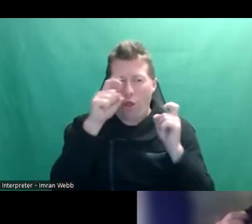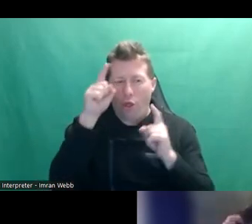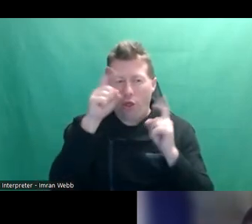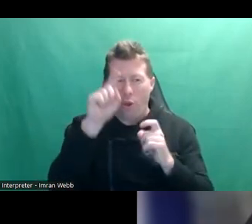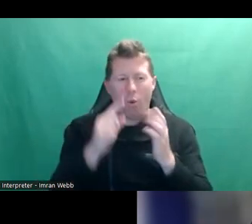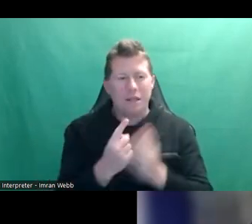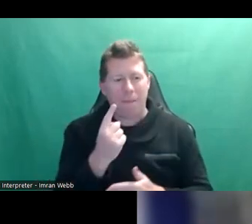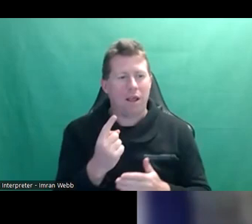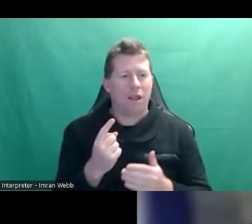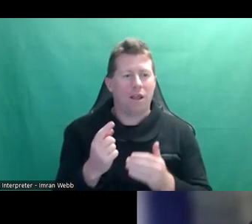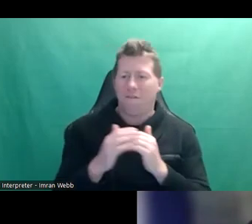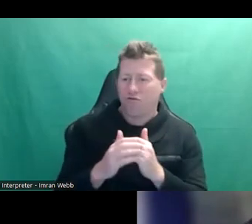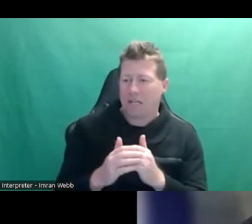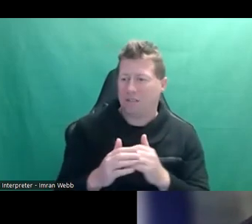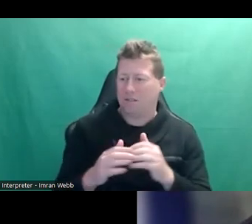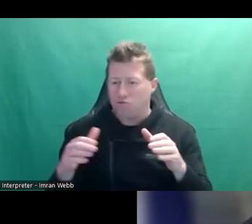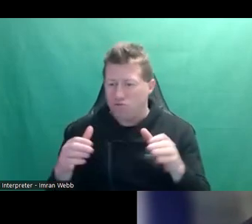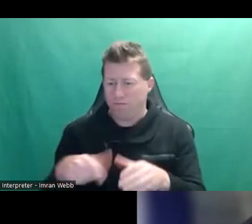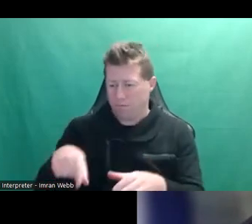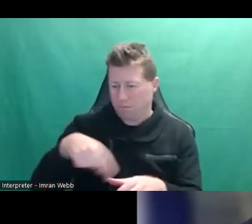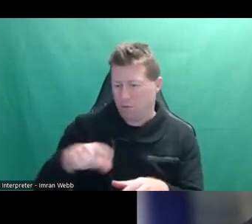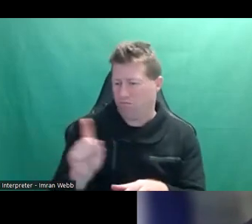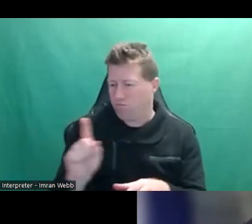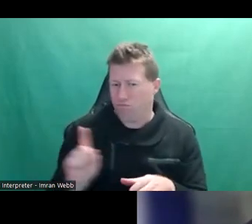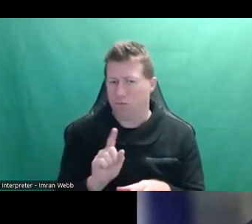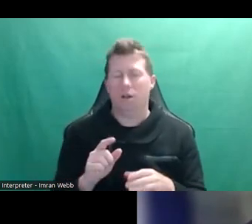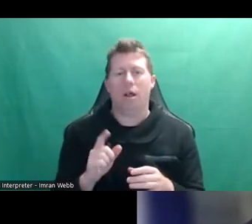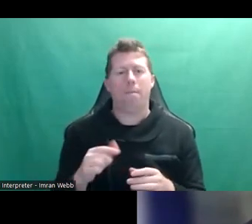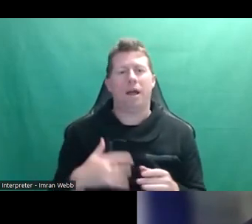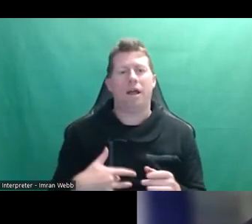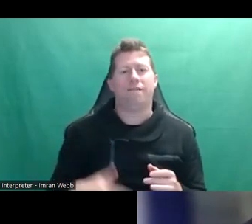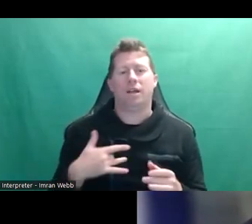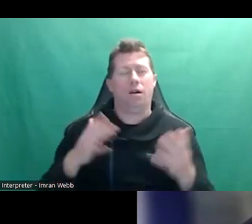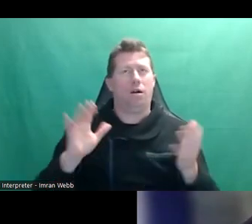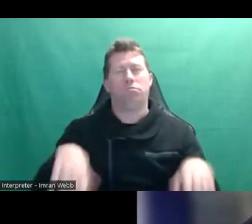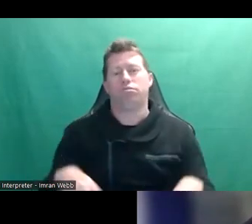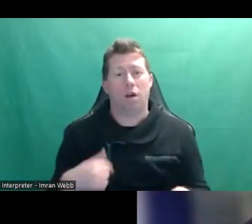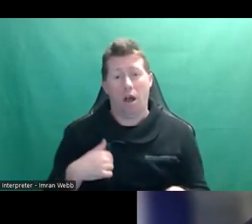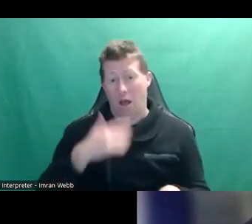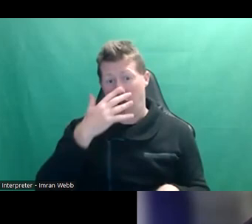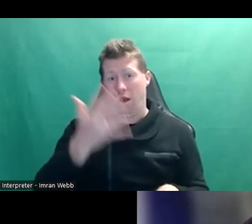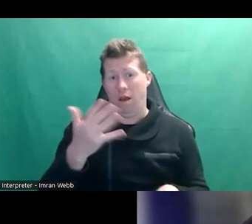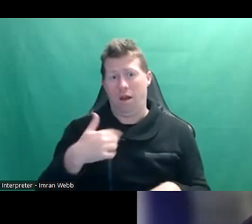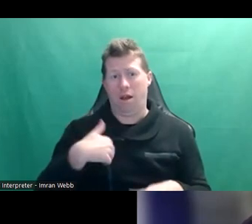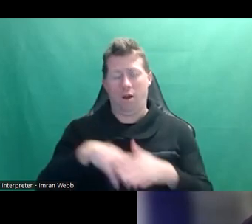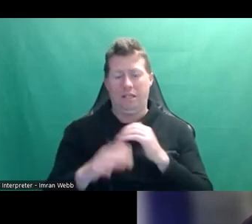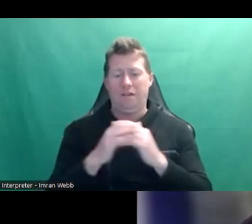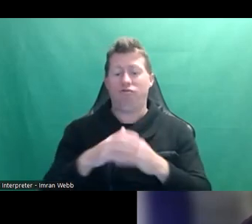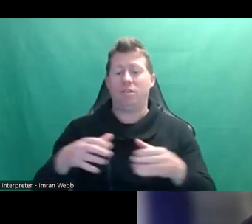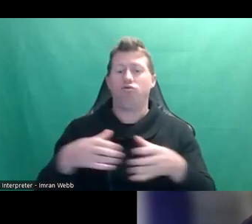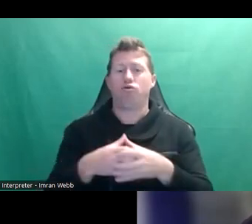with their friends, with their friendship group. I think, gosh, when I was 15, I was in a friendship group where